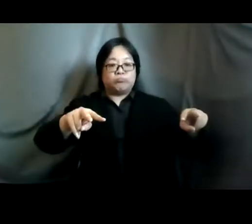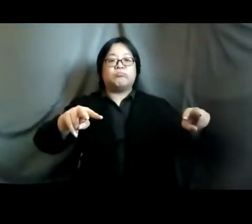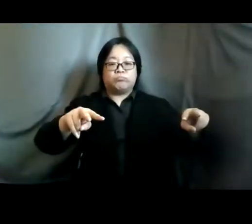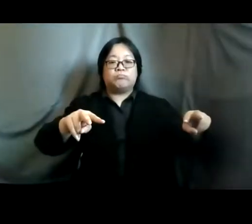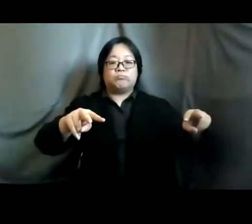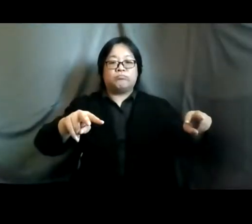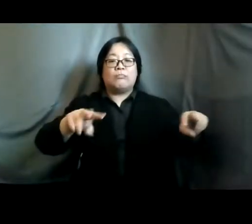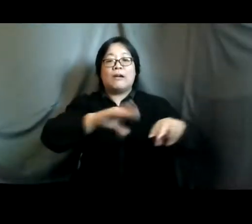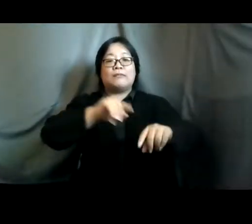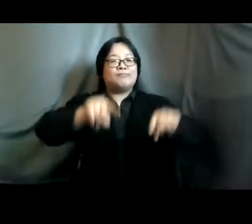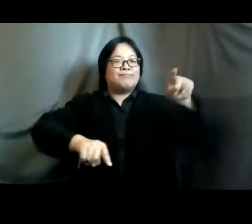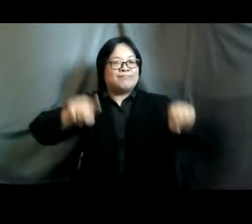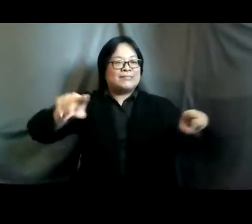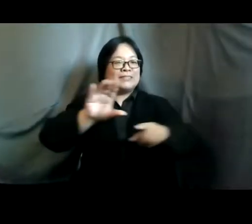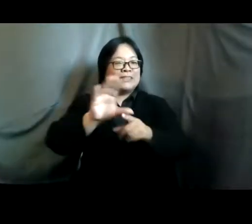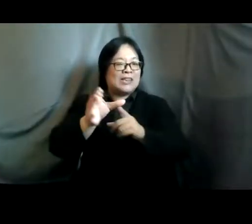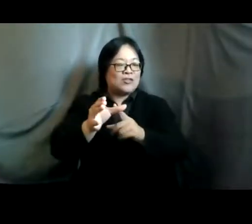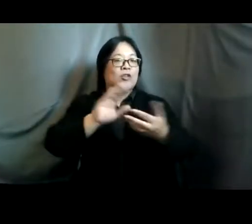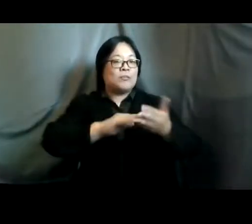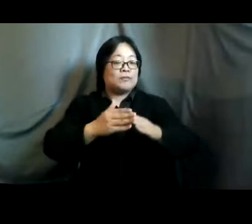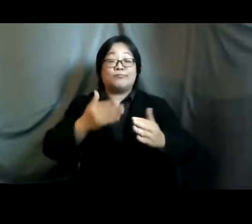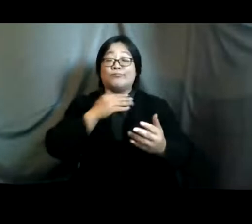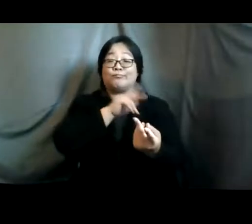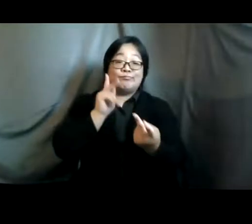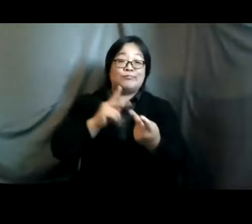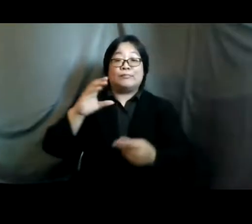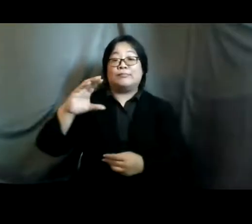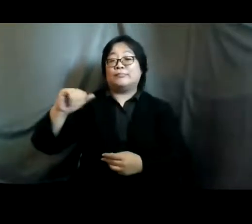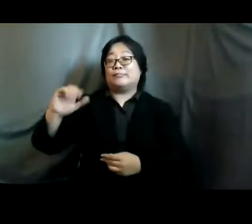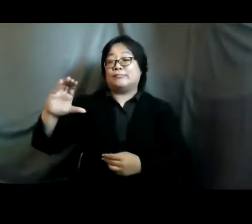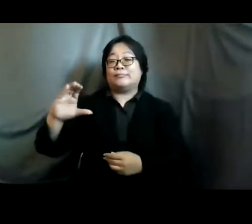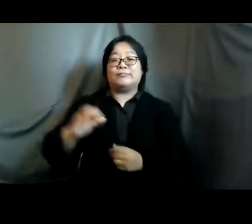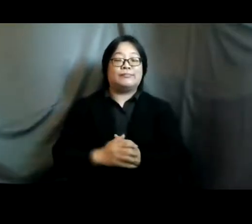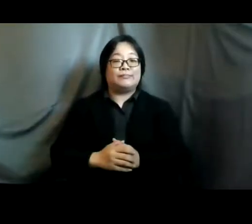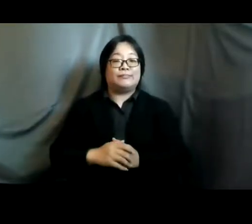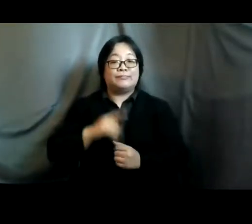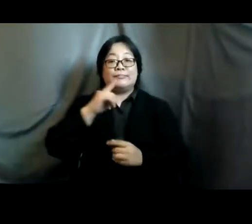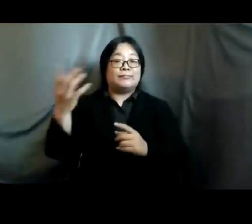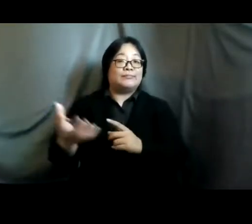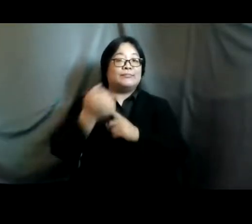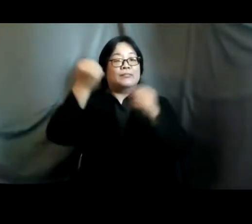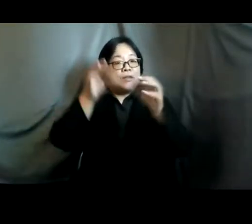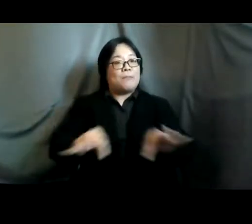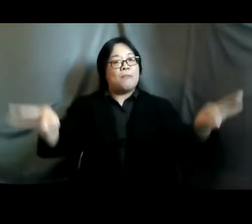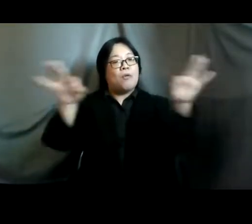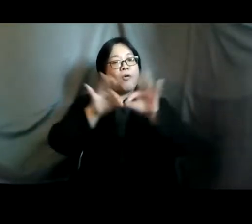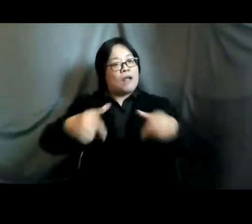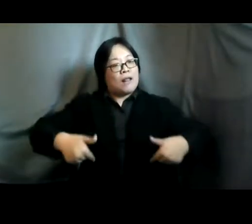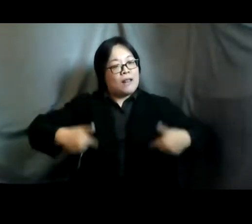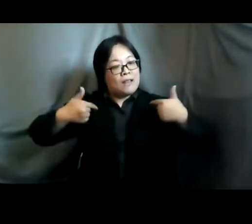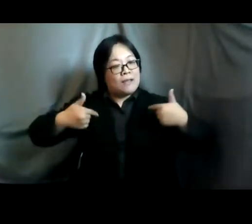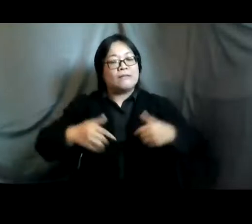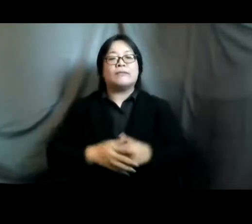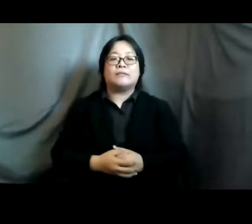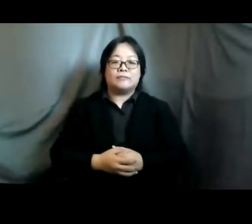diverse communities would be very effective for csc uh to realize as an important part of life and fifth